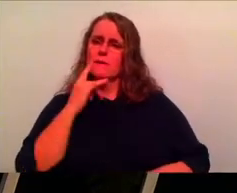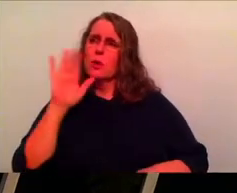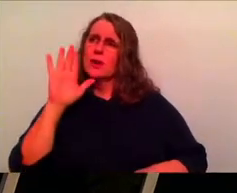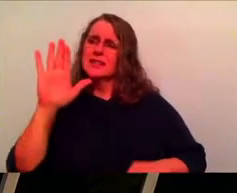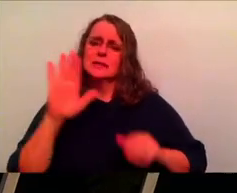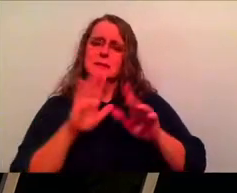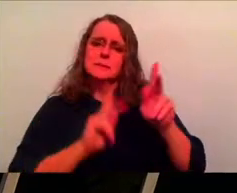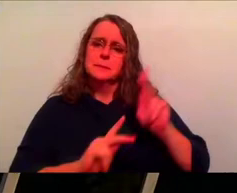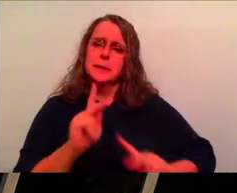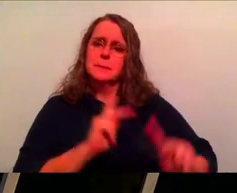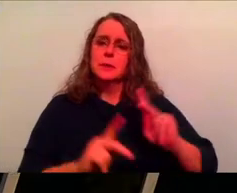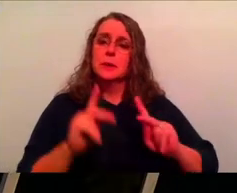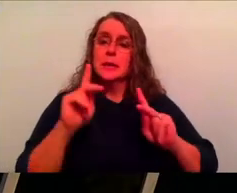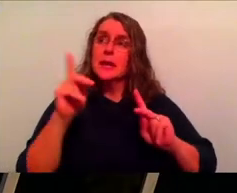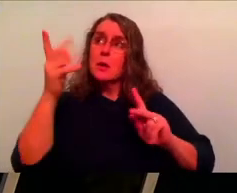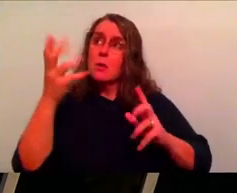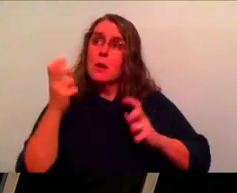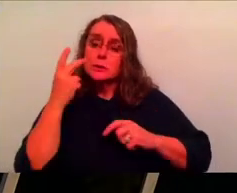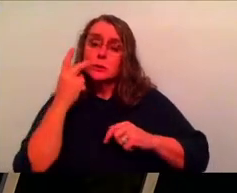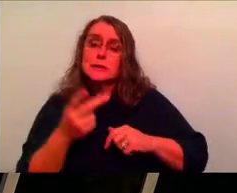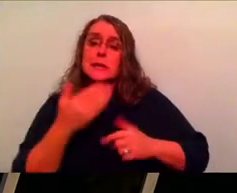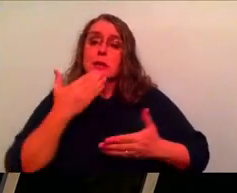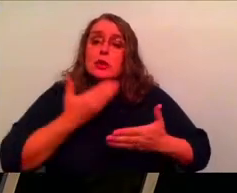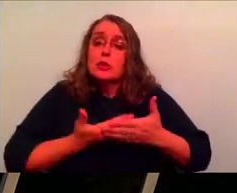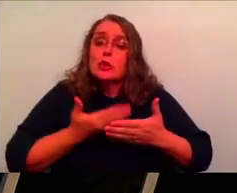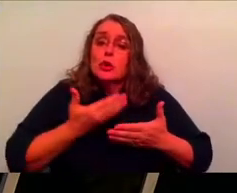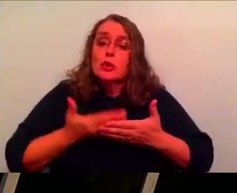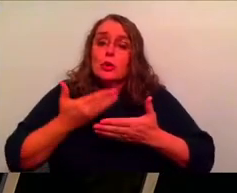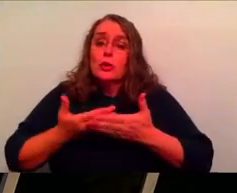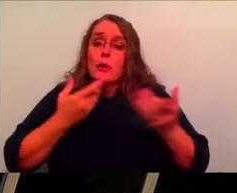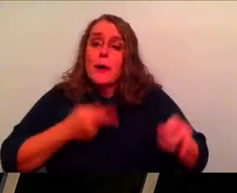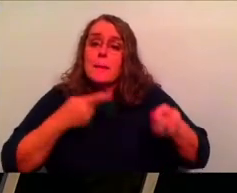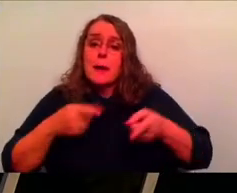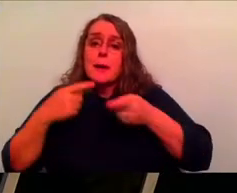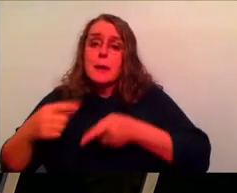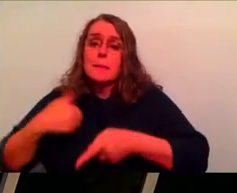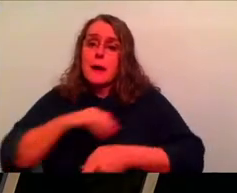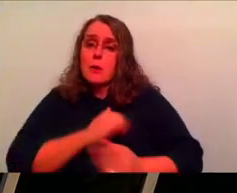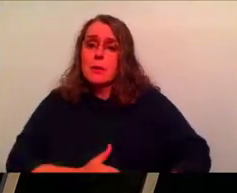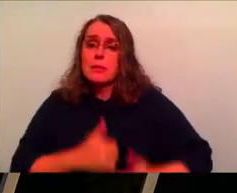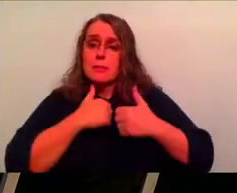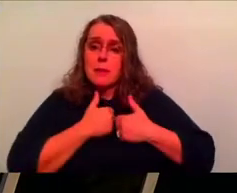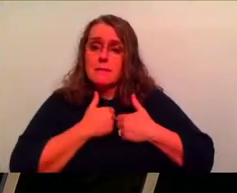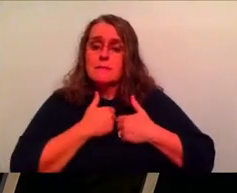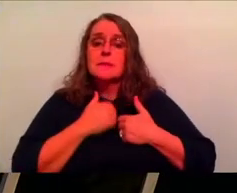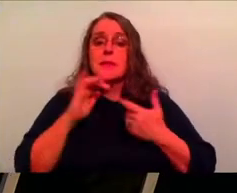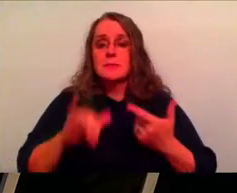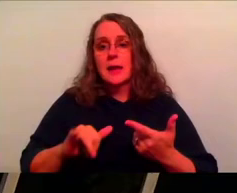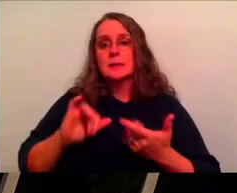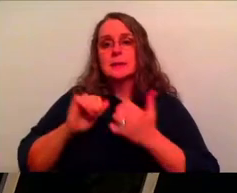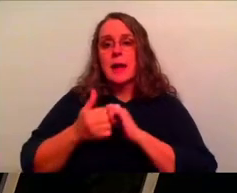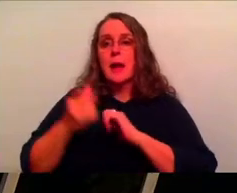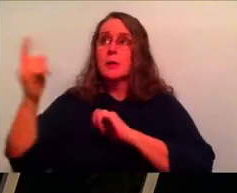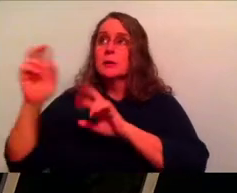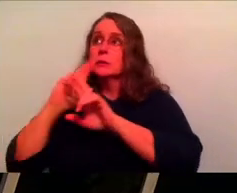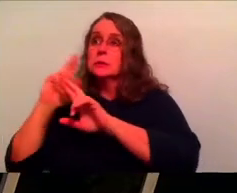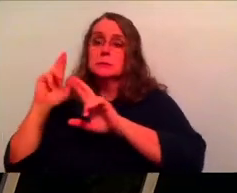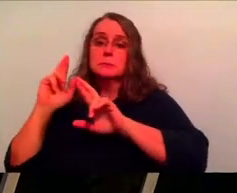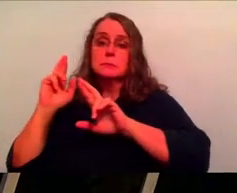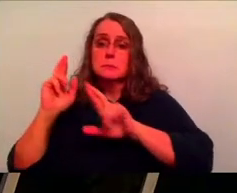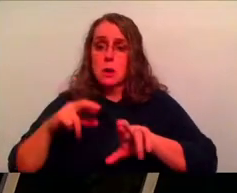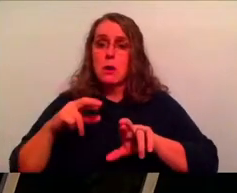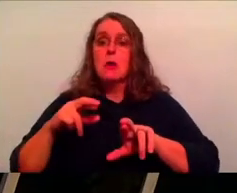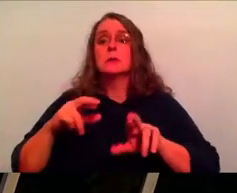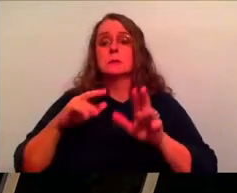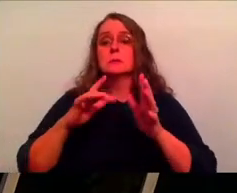things happen in our lives. And Jesus recognizes this and he teaches us this and how he responds while he's here on earth, um, amongst his people,